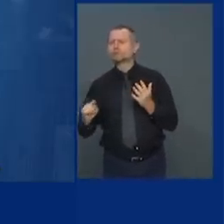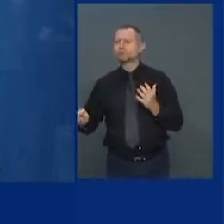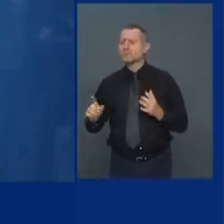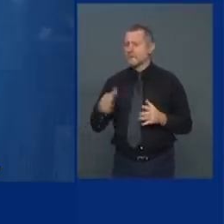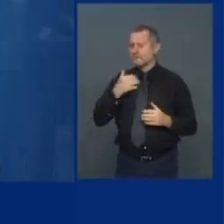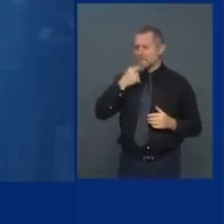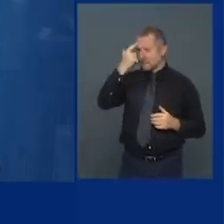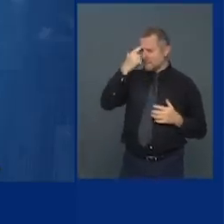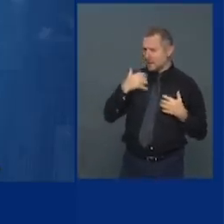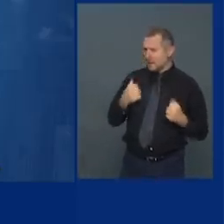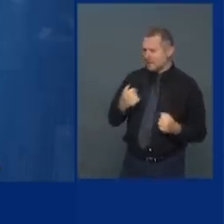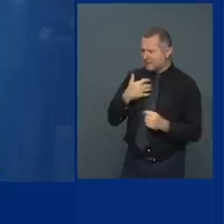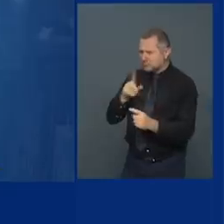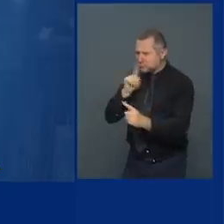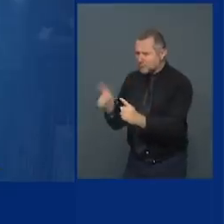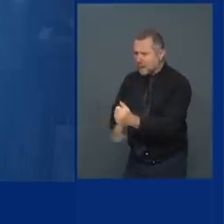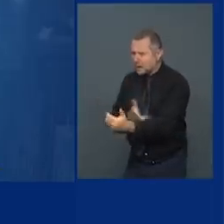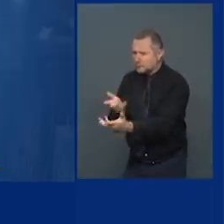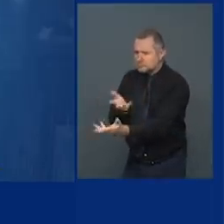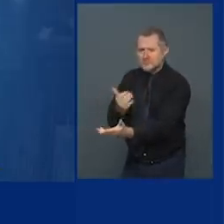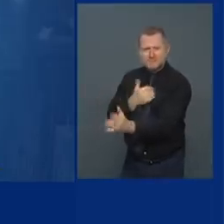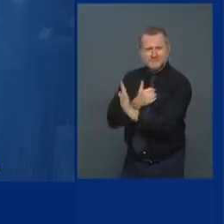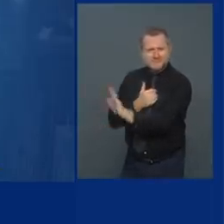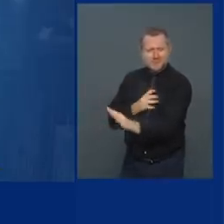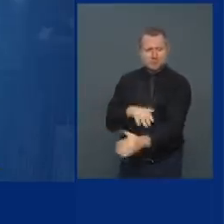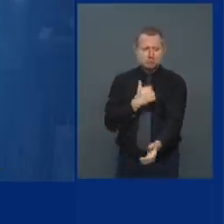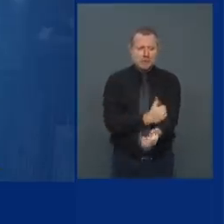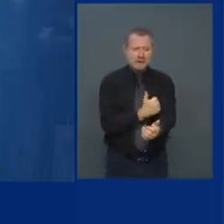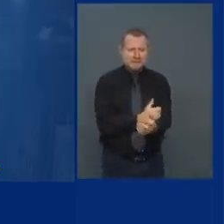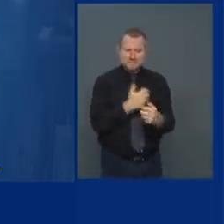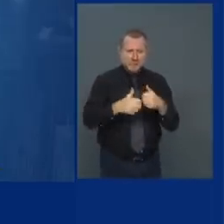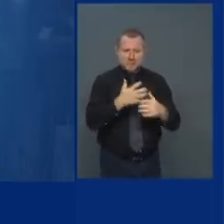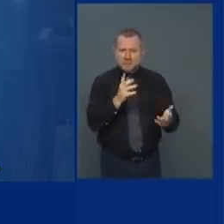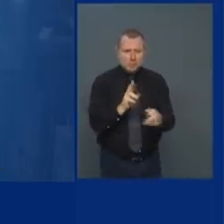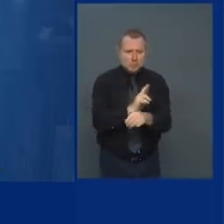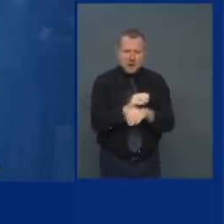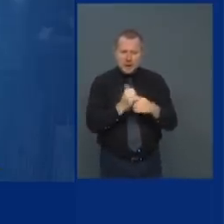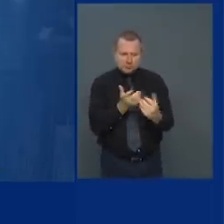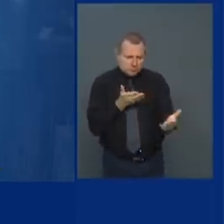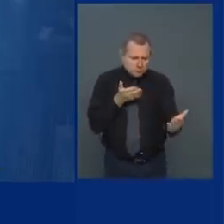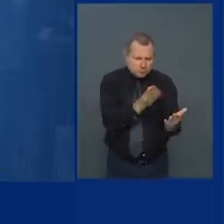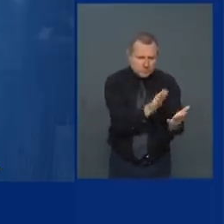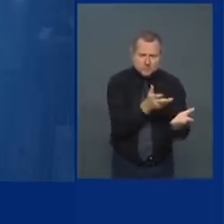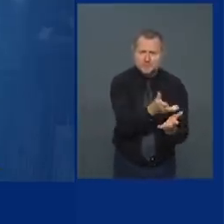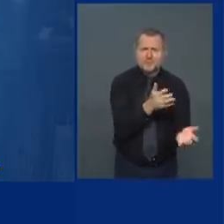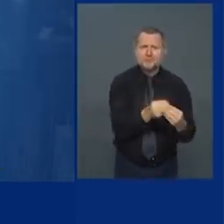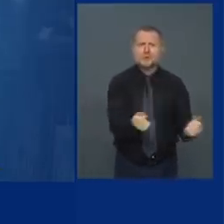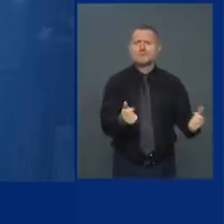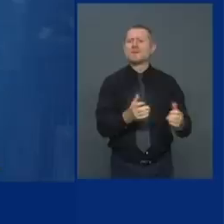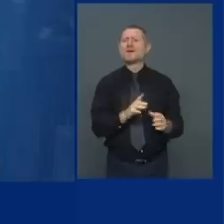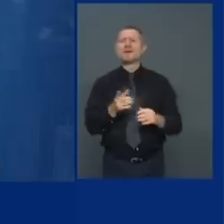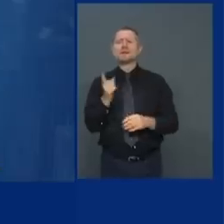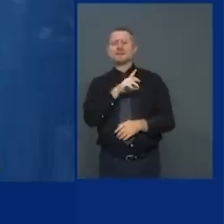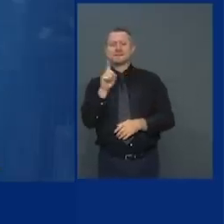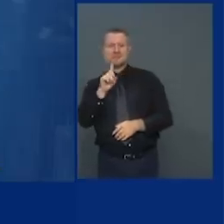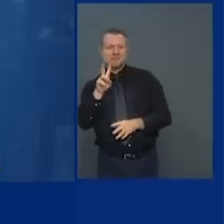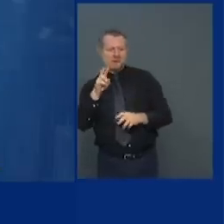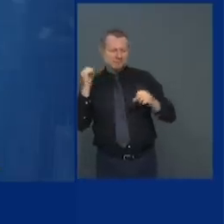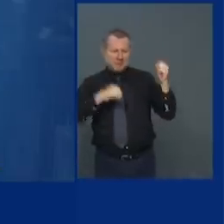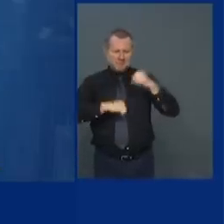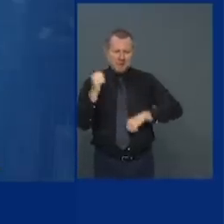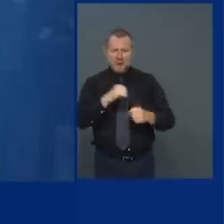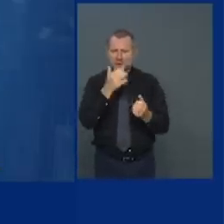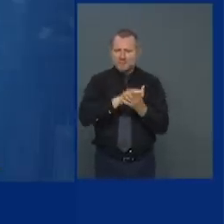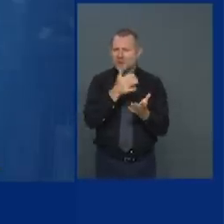substance abuse response a domestic violence response and then for violent crime where